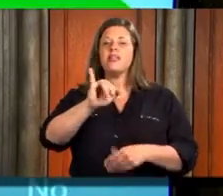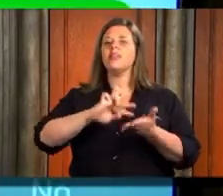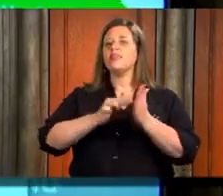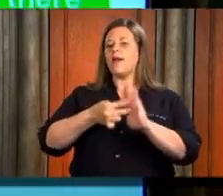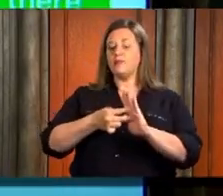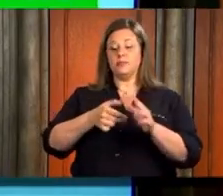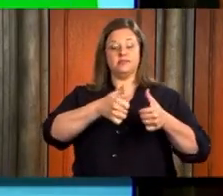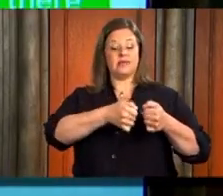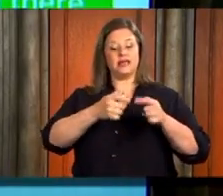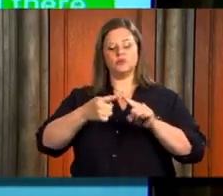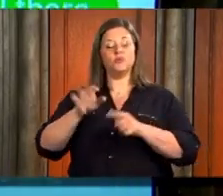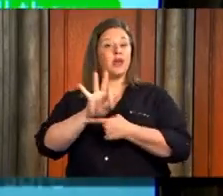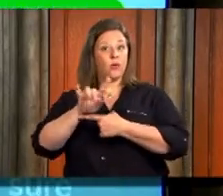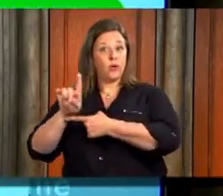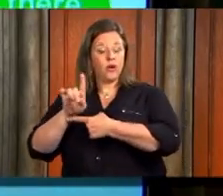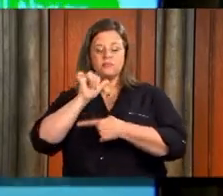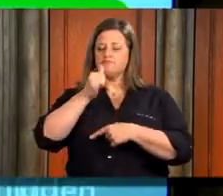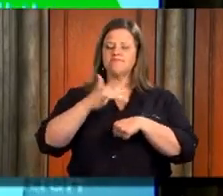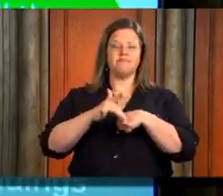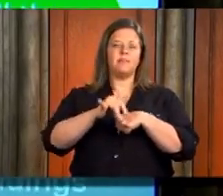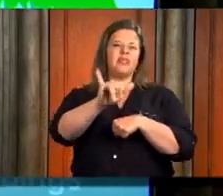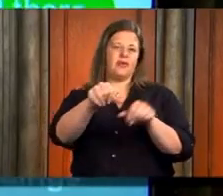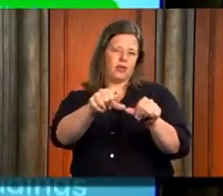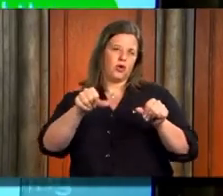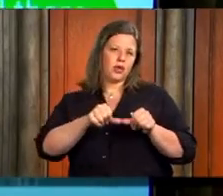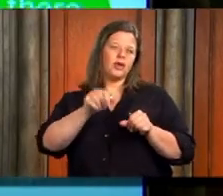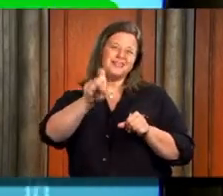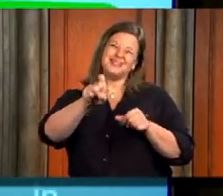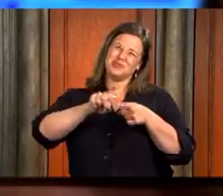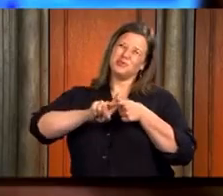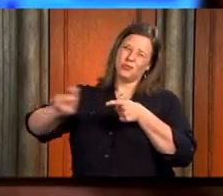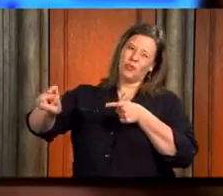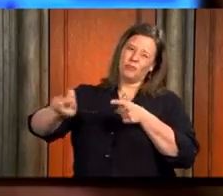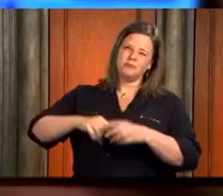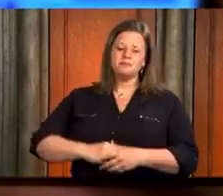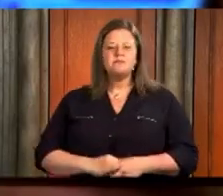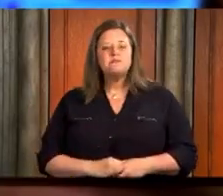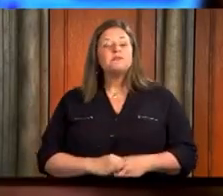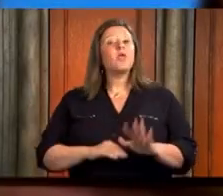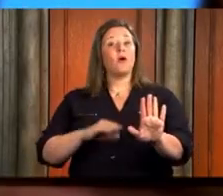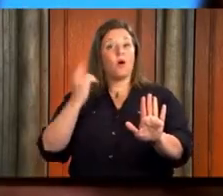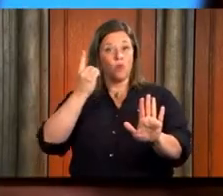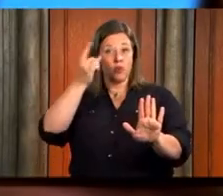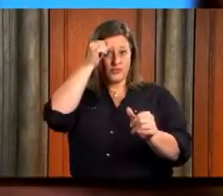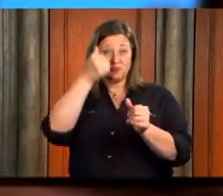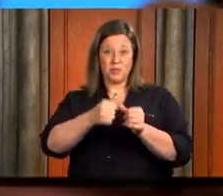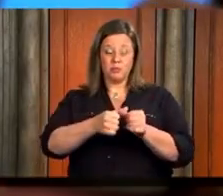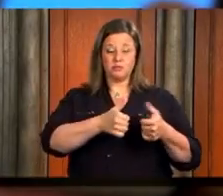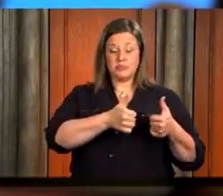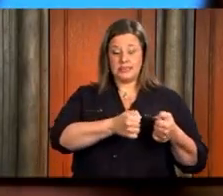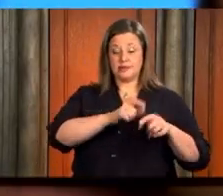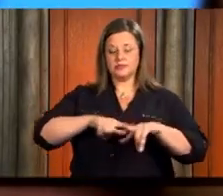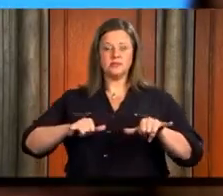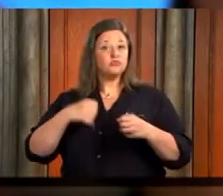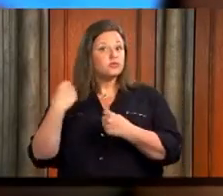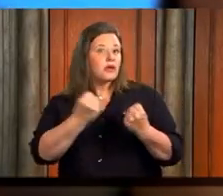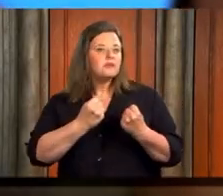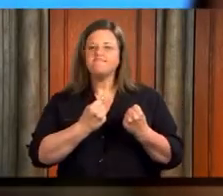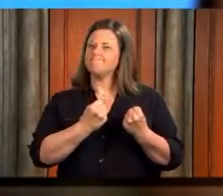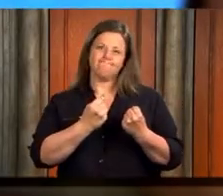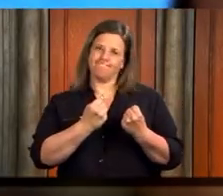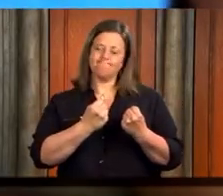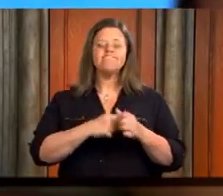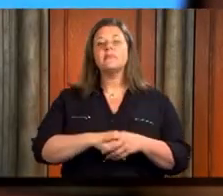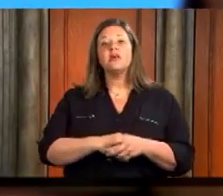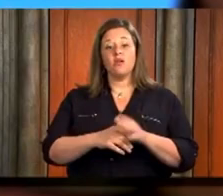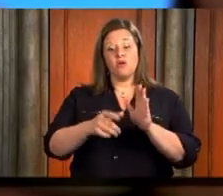to 9-1-1 is unavailable in the area. You will need to call 9-1-1. As always, do not text and drive. Do